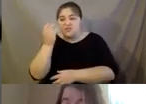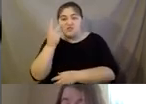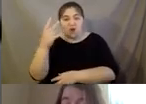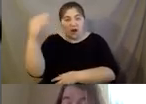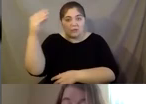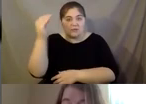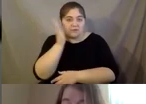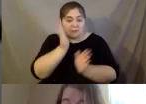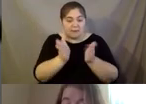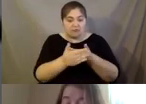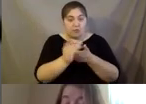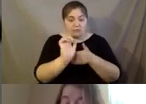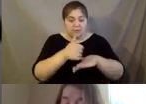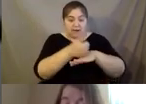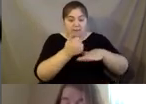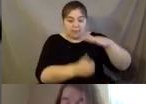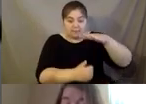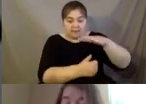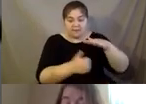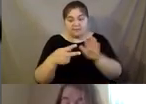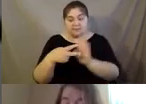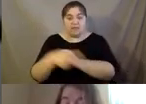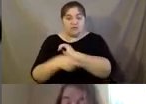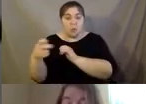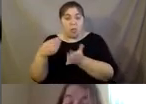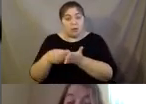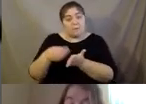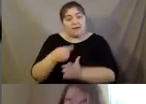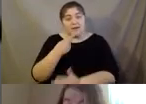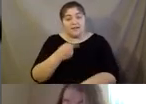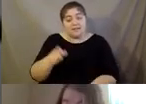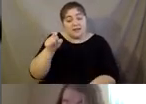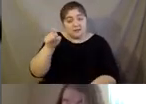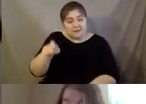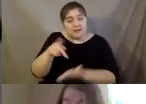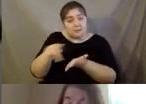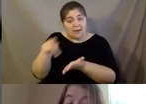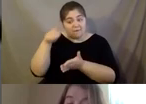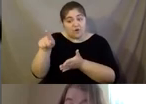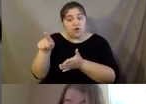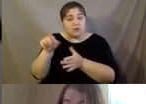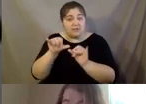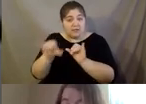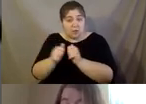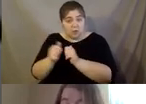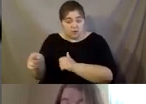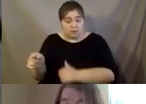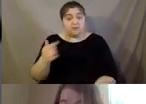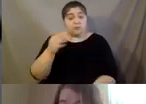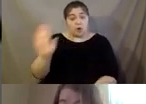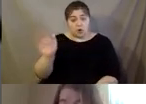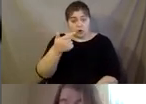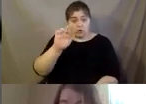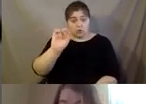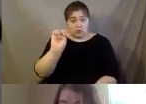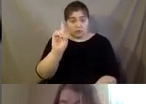located in the basement. They took her money and said it was for the cost of her staying with them. Her grandson would clean the family